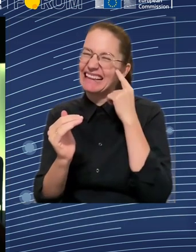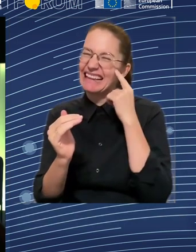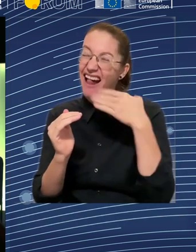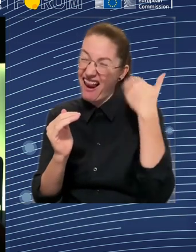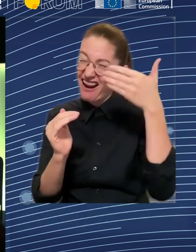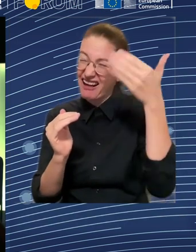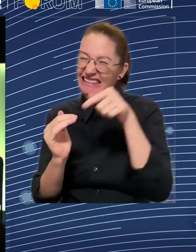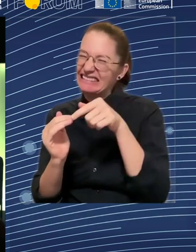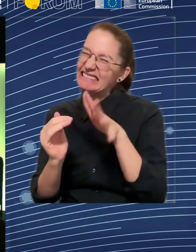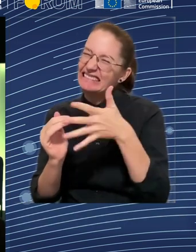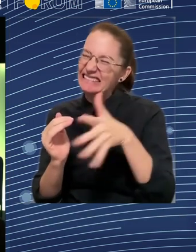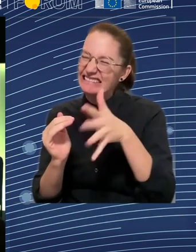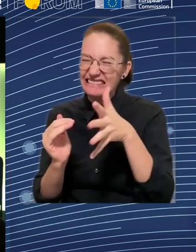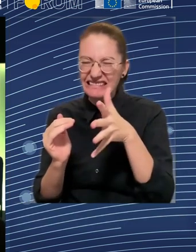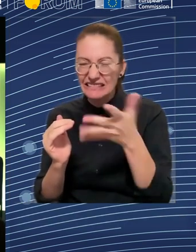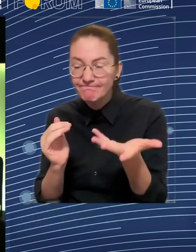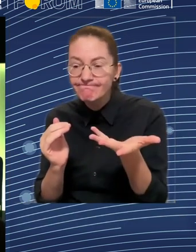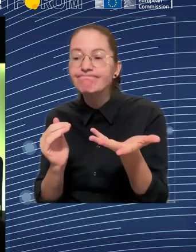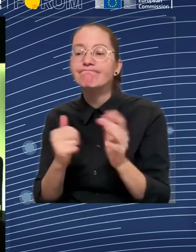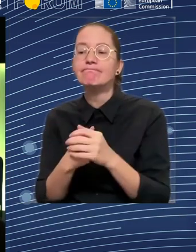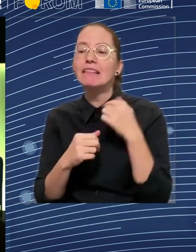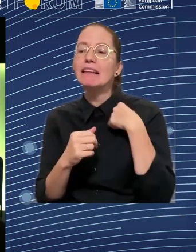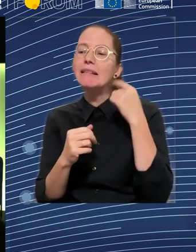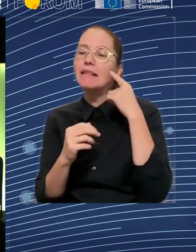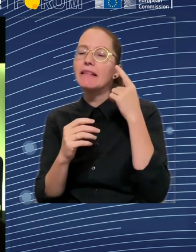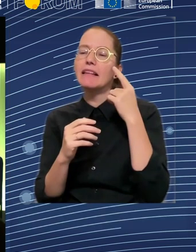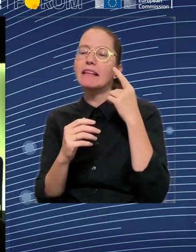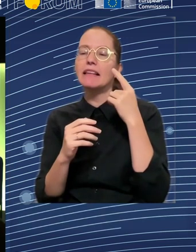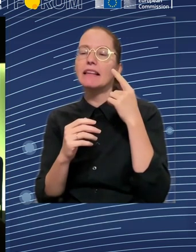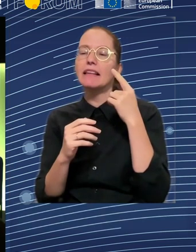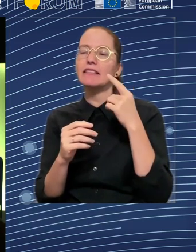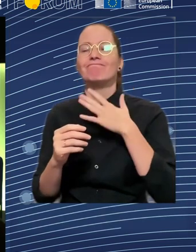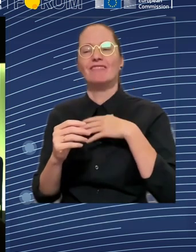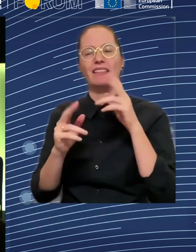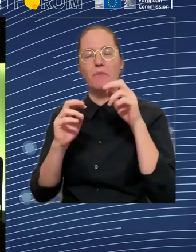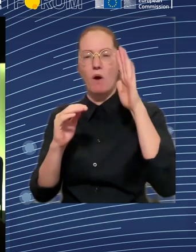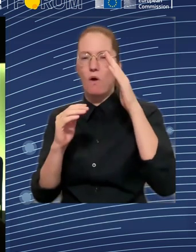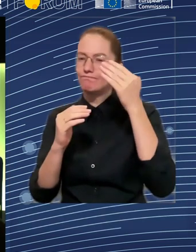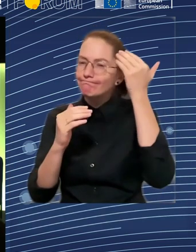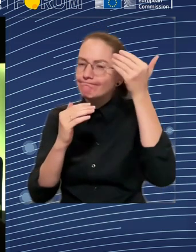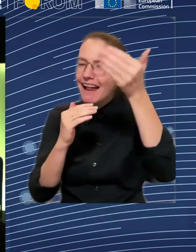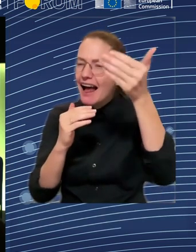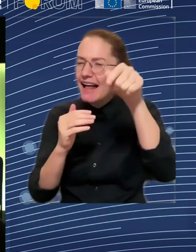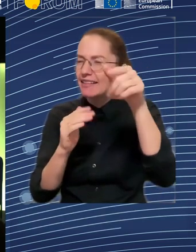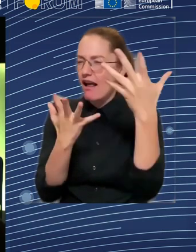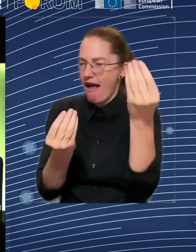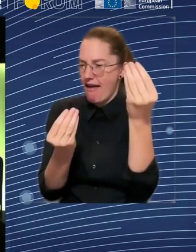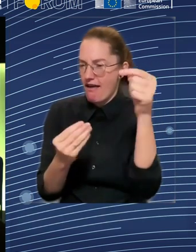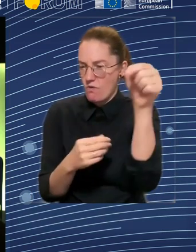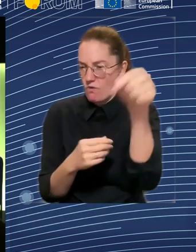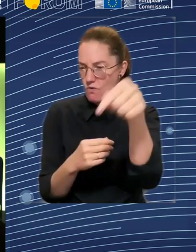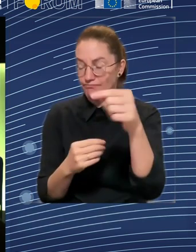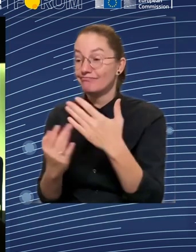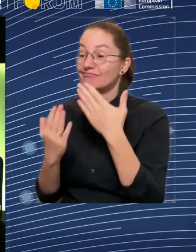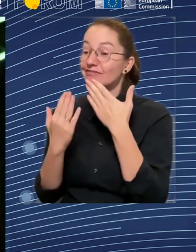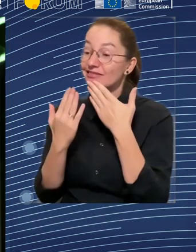want to see, mitigating the impact of the twin transition. So how do we do that? Explain